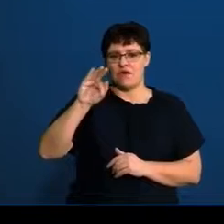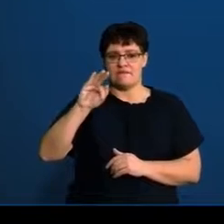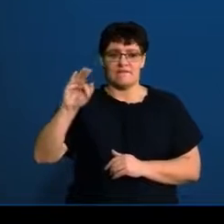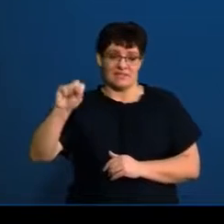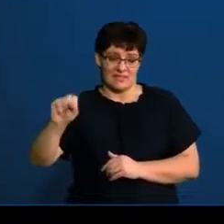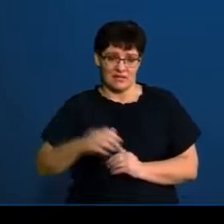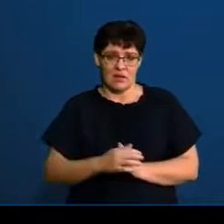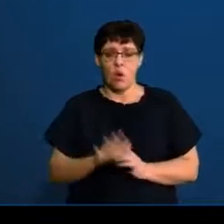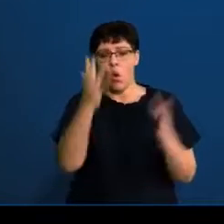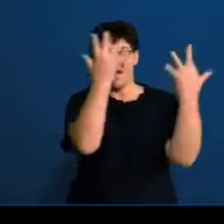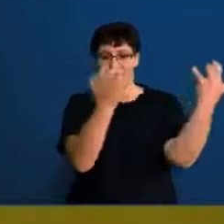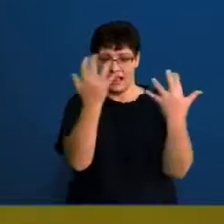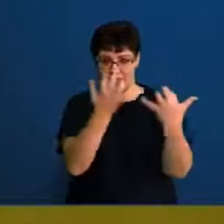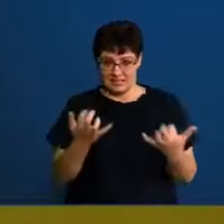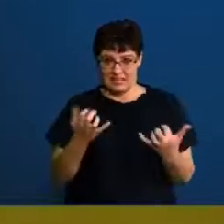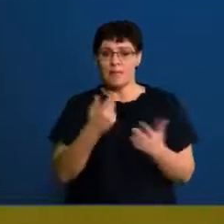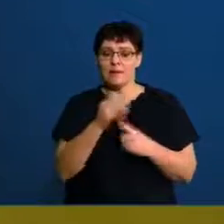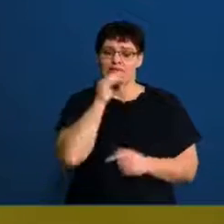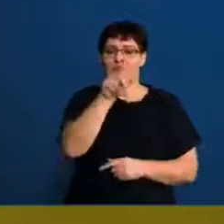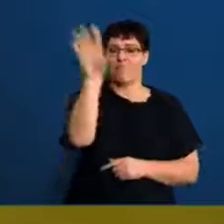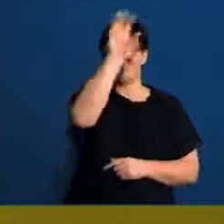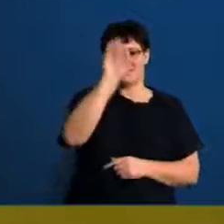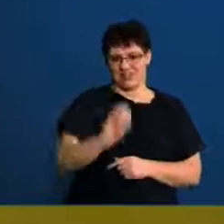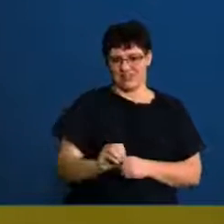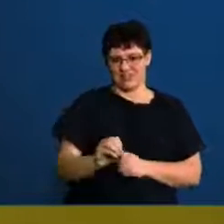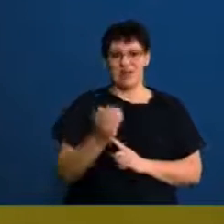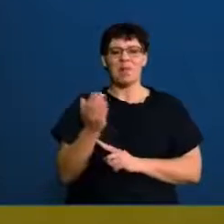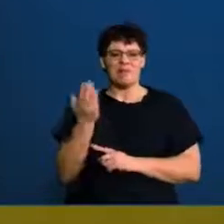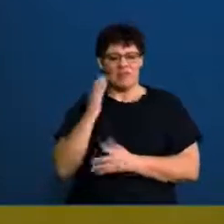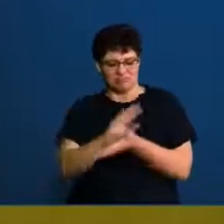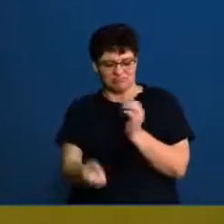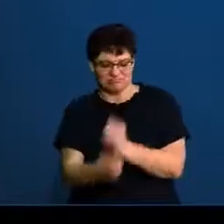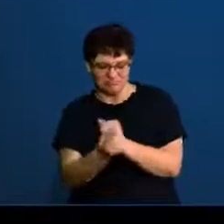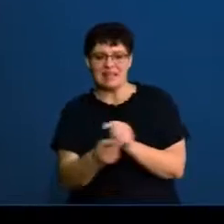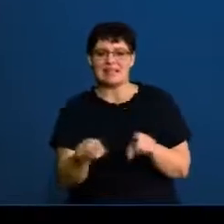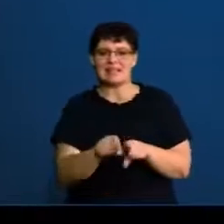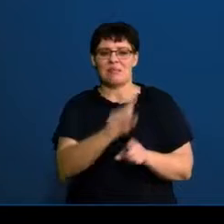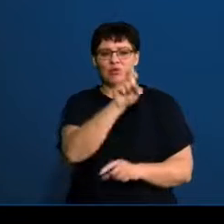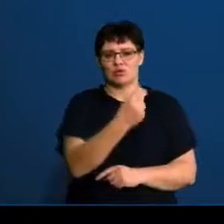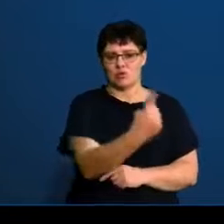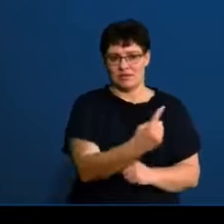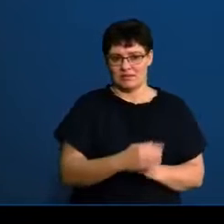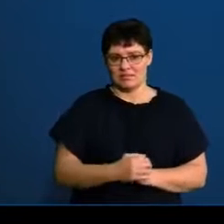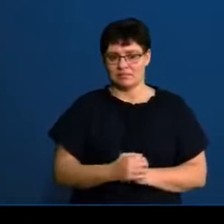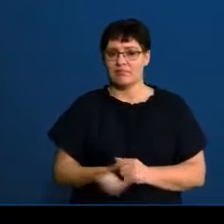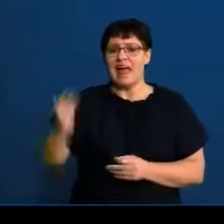calculation also comes back to our percentage that we discussed that could come up in question one. Income, expense,